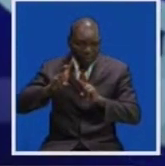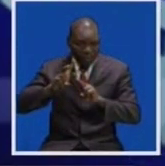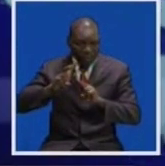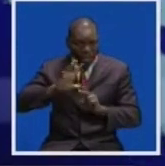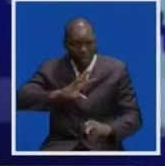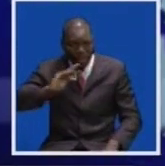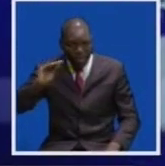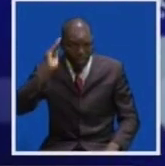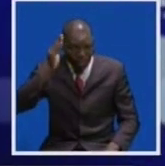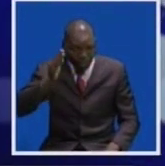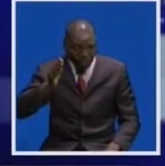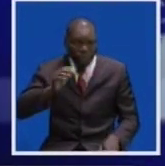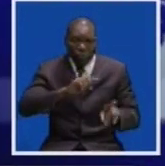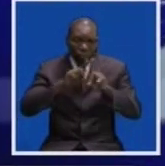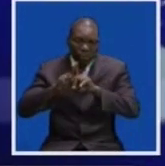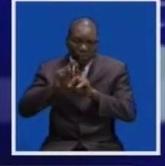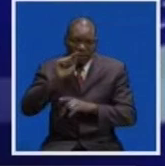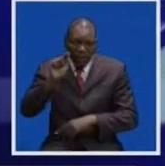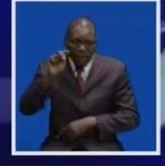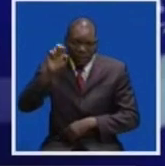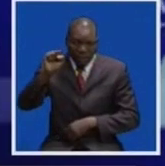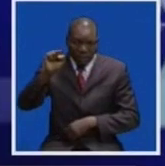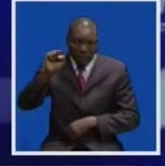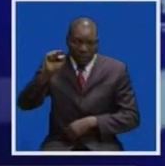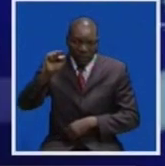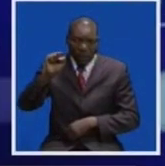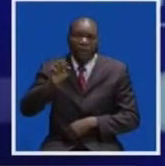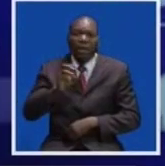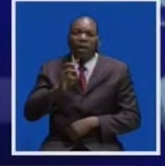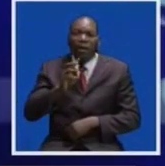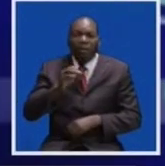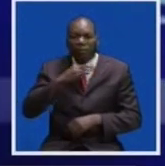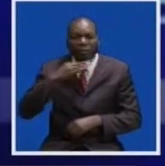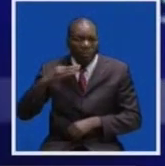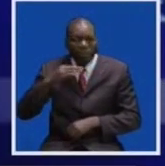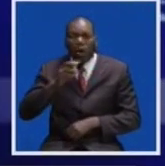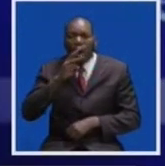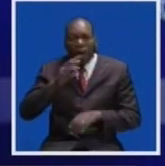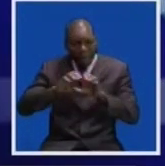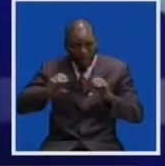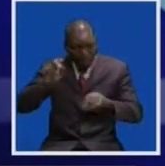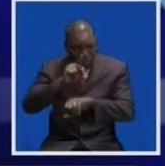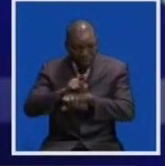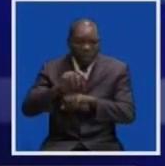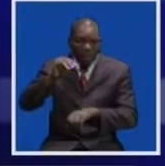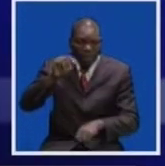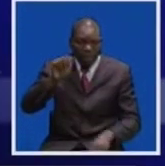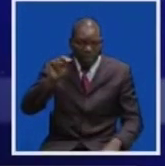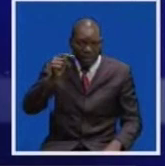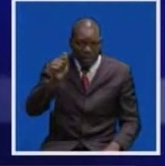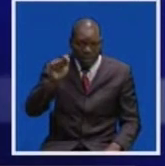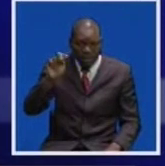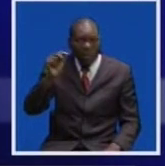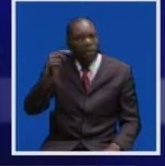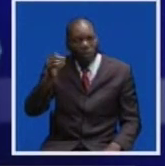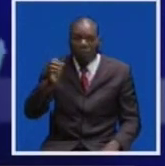Mrs. Wina is expected to visit the Zambia National Service ZNS Irrigation Project in Mangango area and also lay a